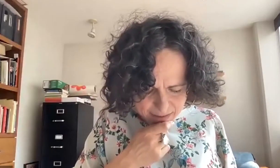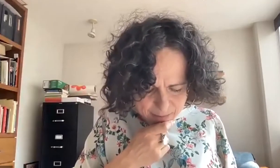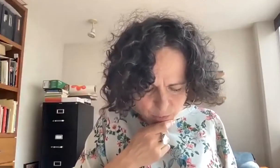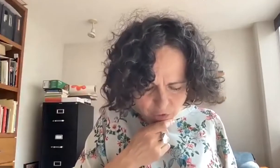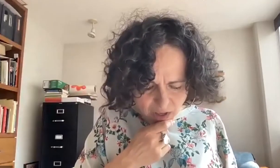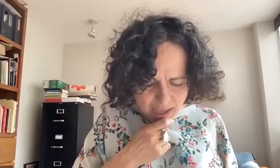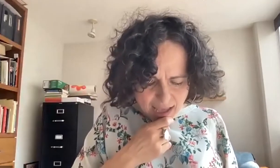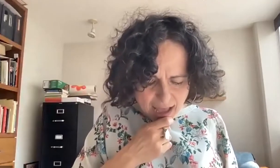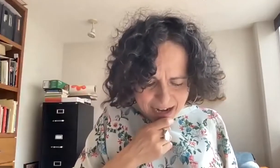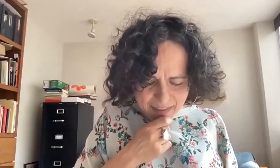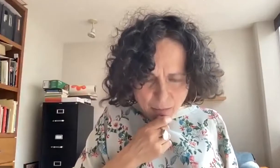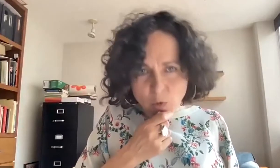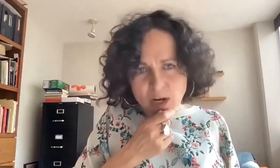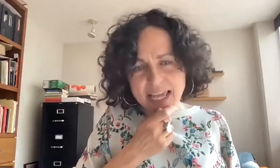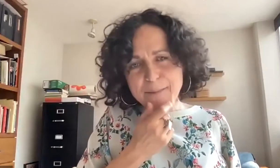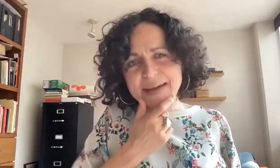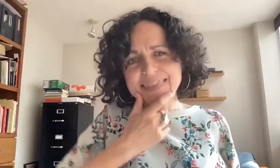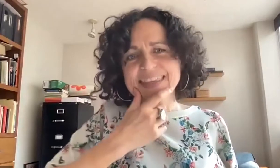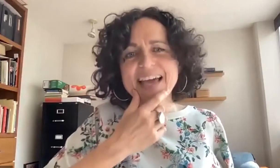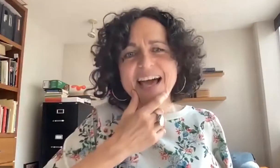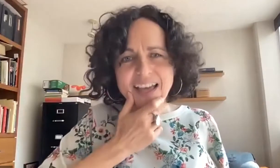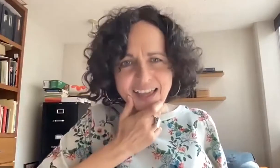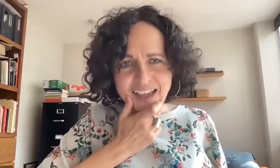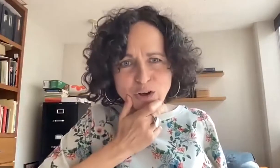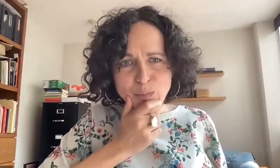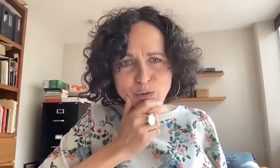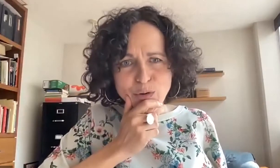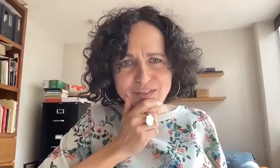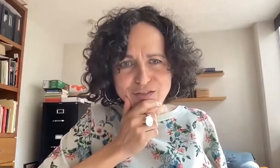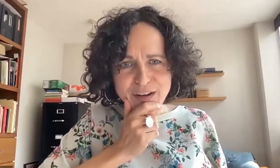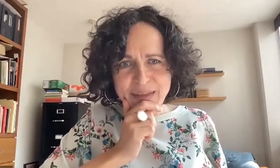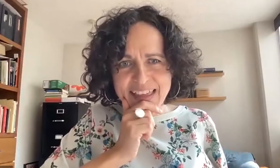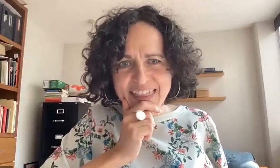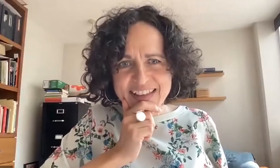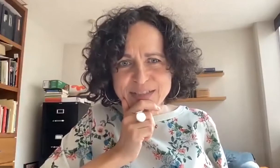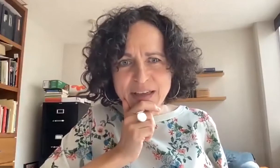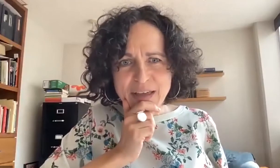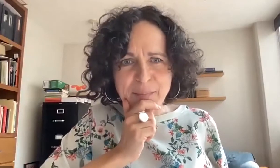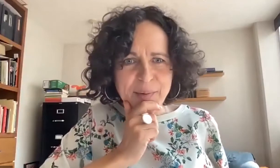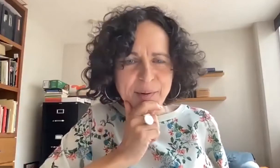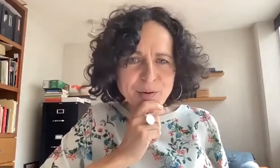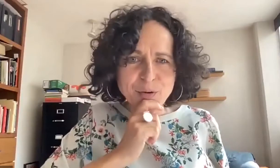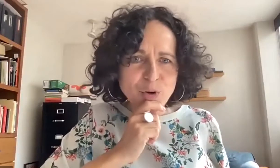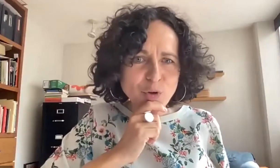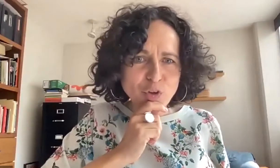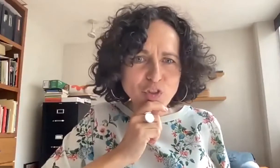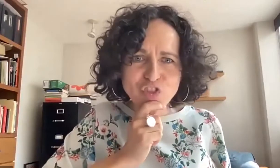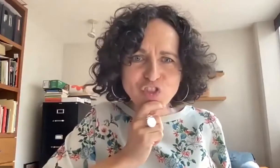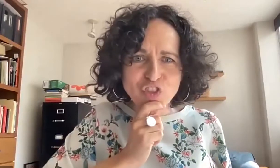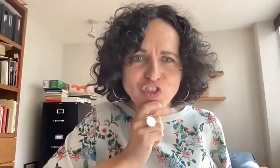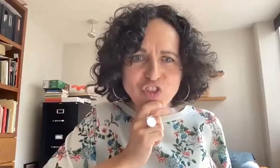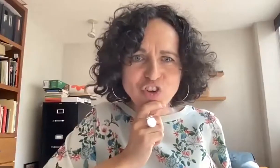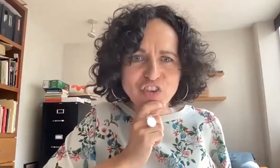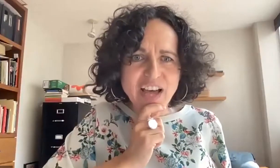The director of the indigenous student, when we talk about a full year and apathy as